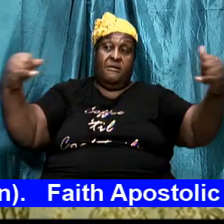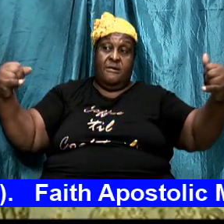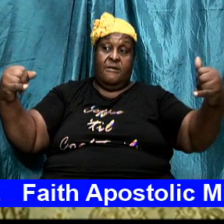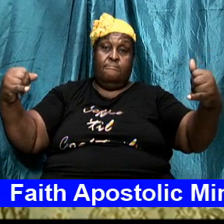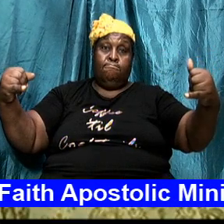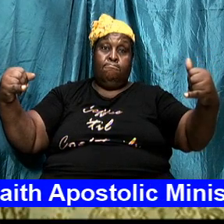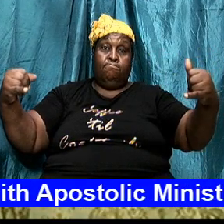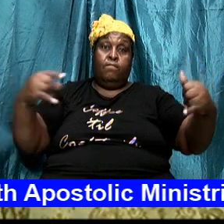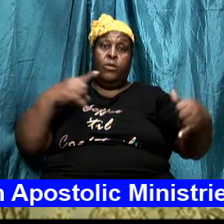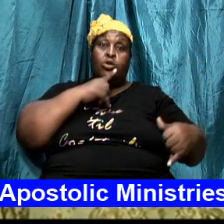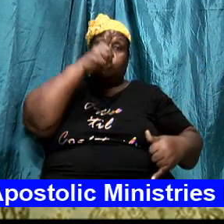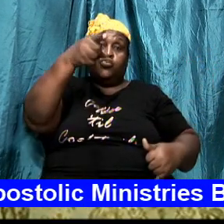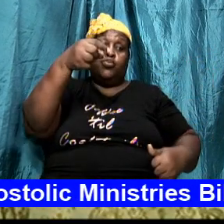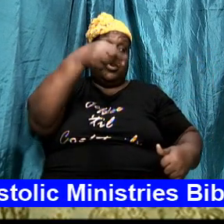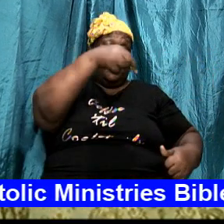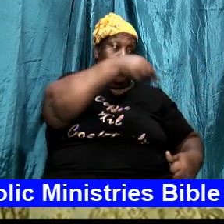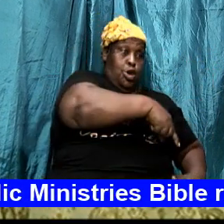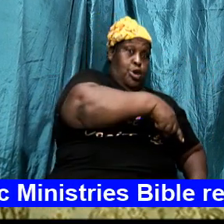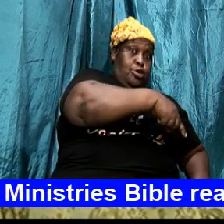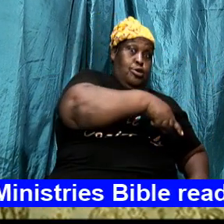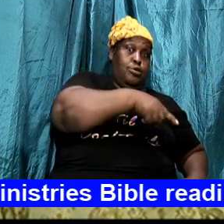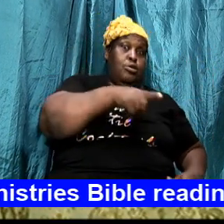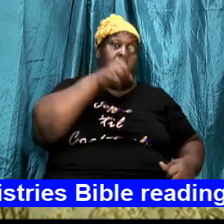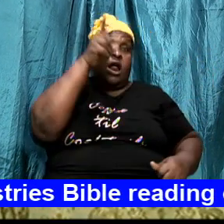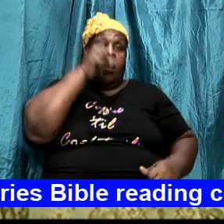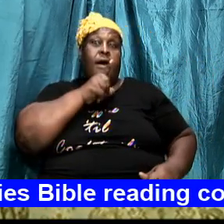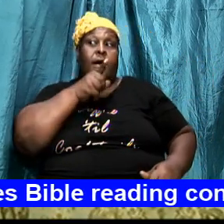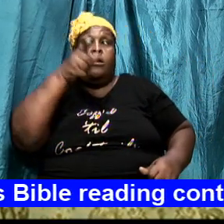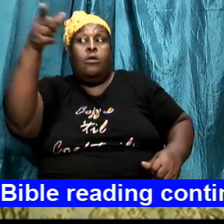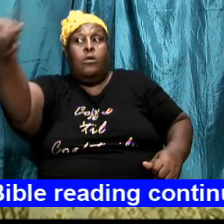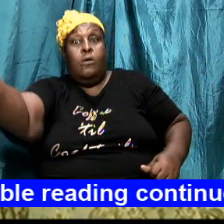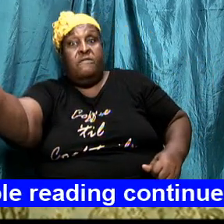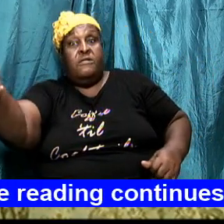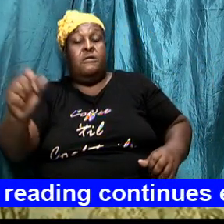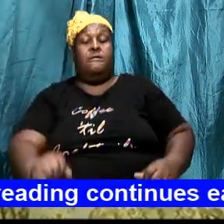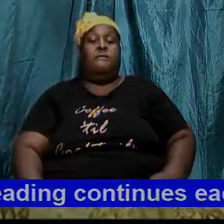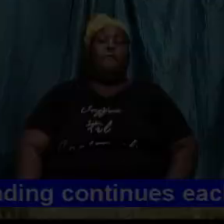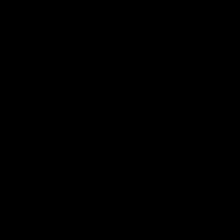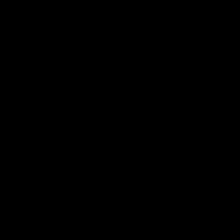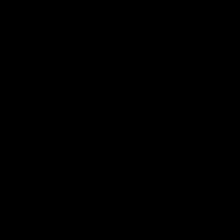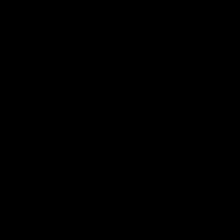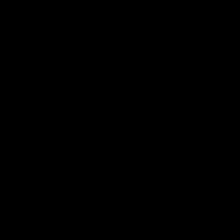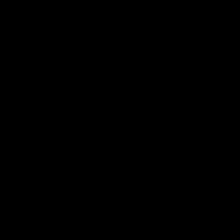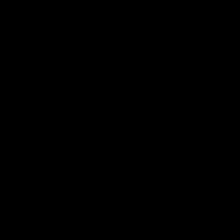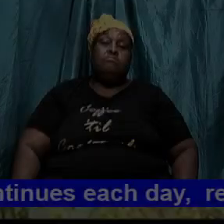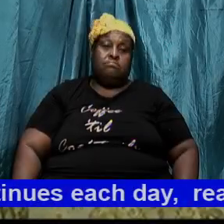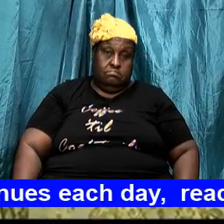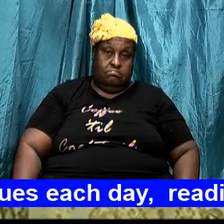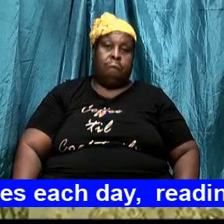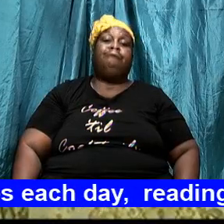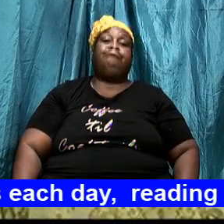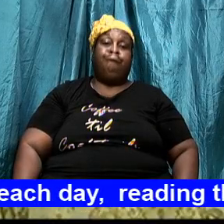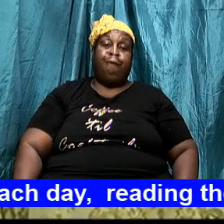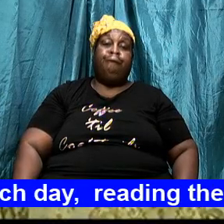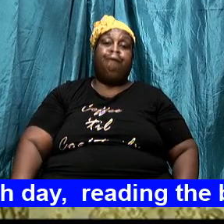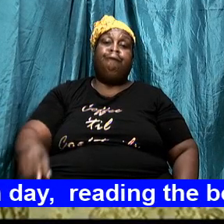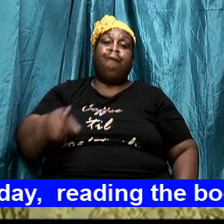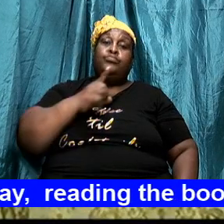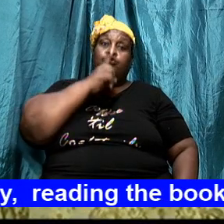anything that is anti righteousness or glory to God is on the other side